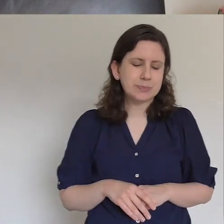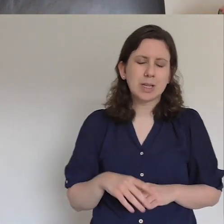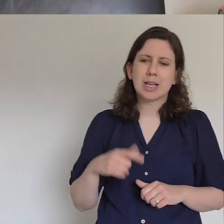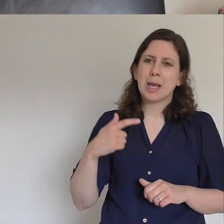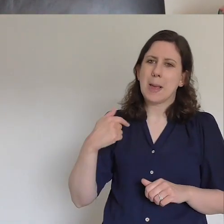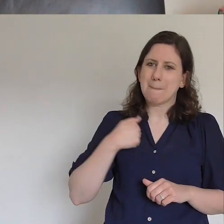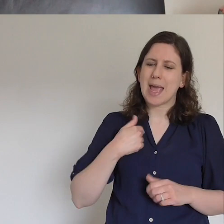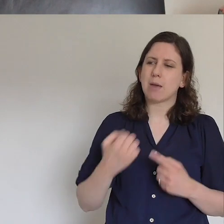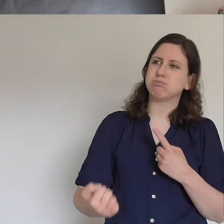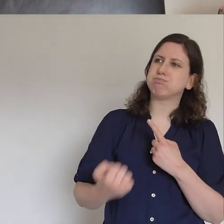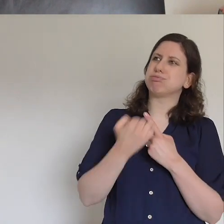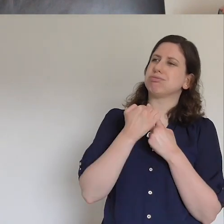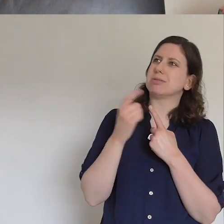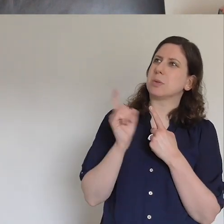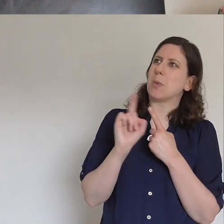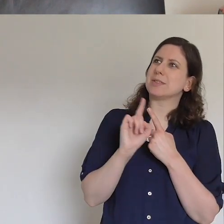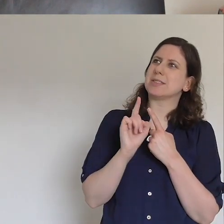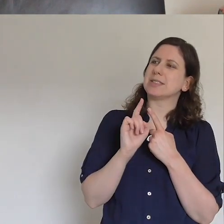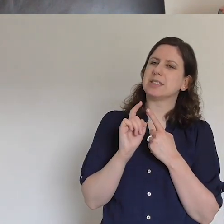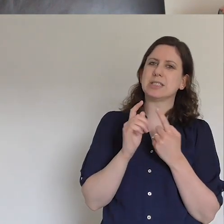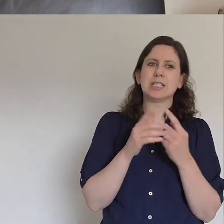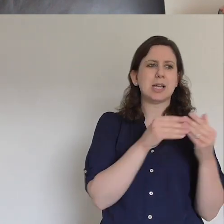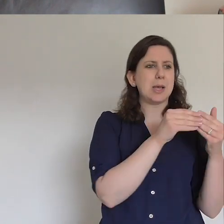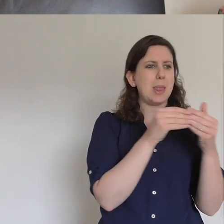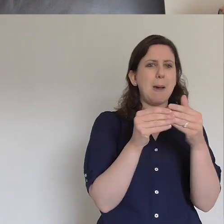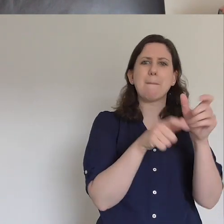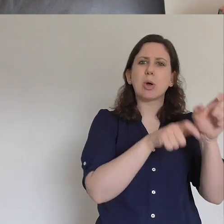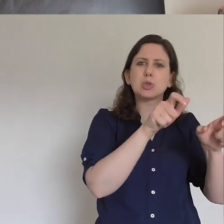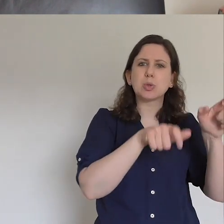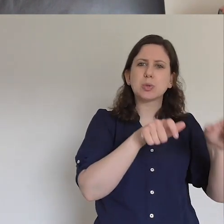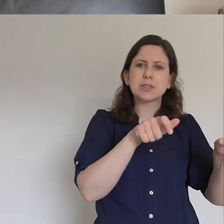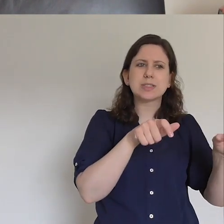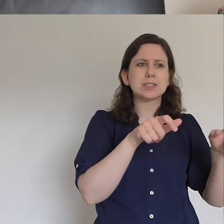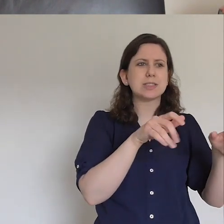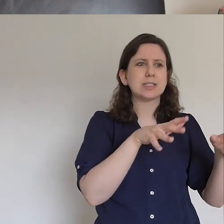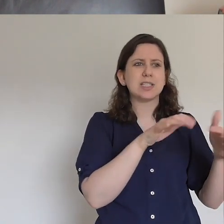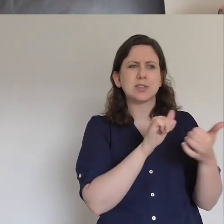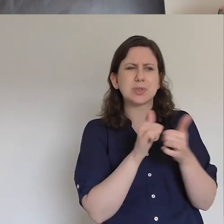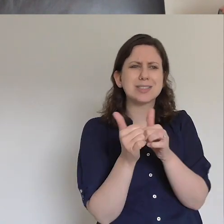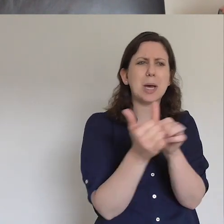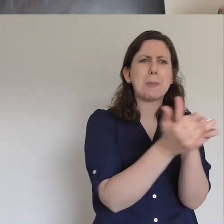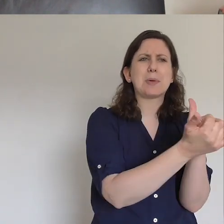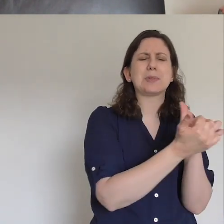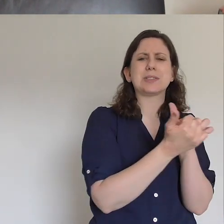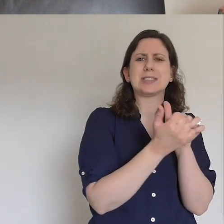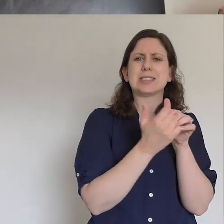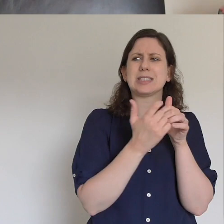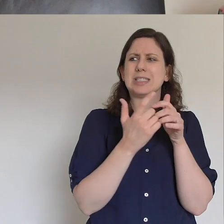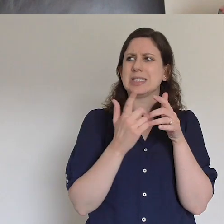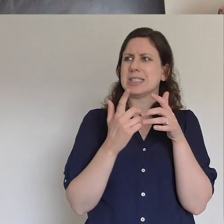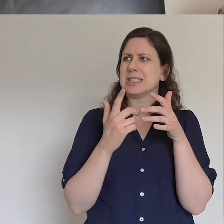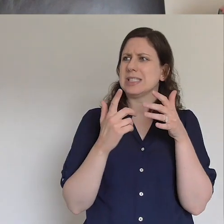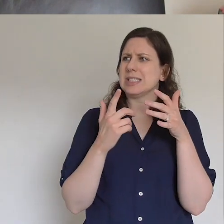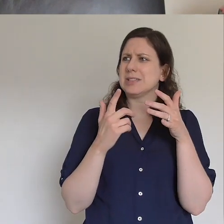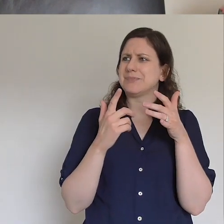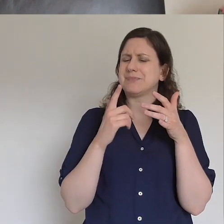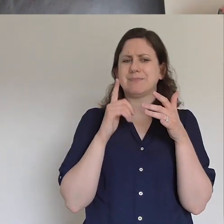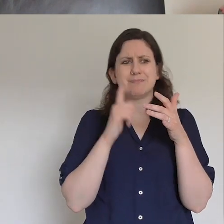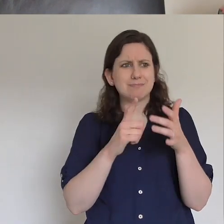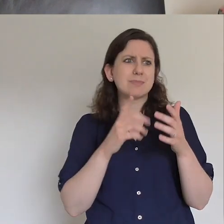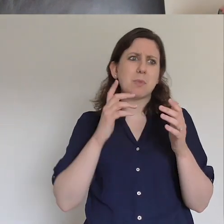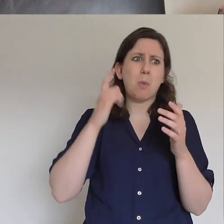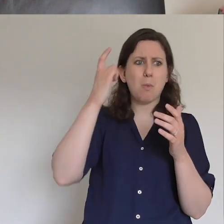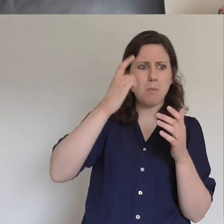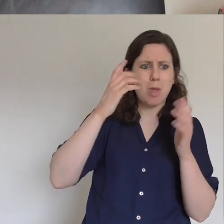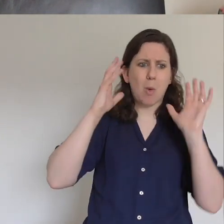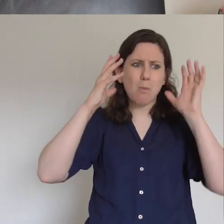of persecution they're in the midst of fear they're in the midst of you know I might lose my life today and